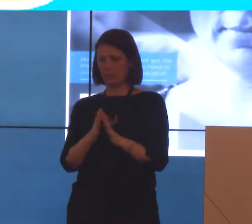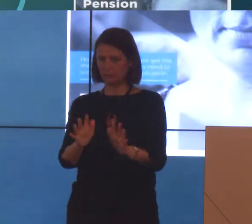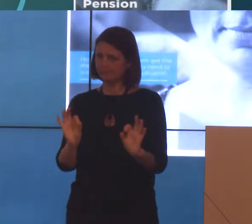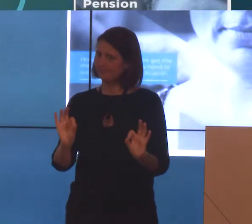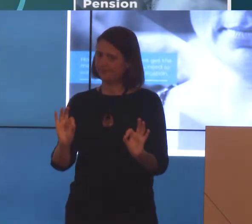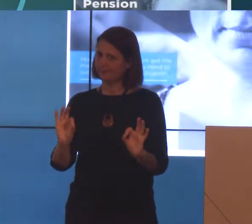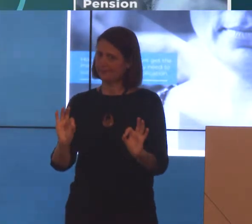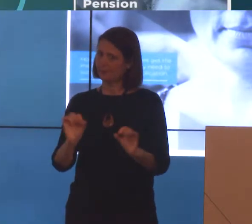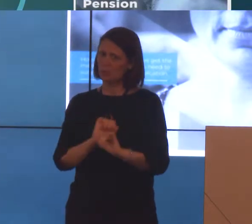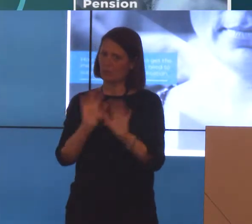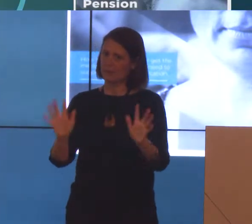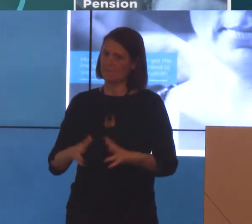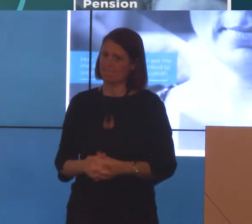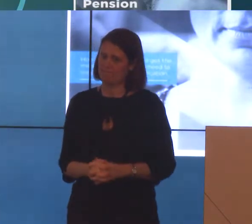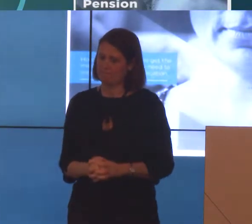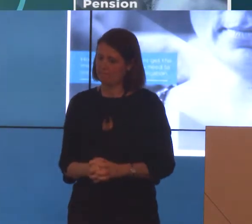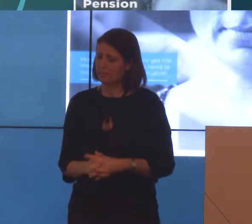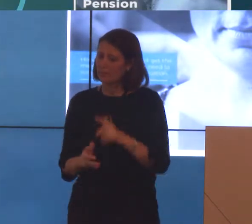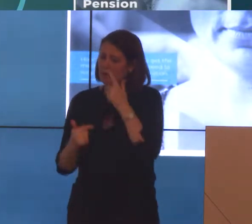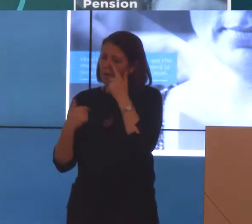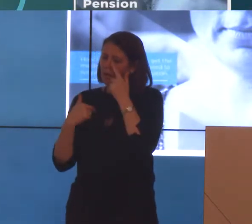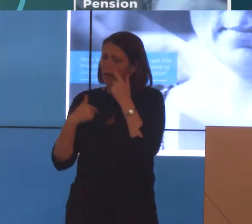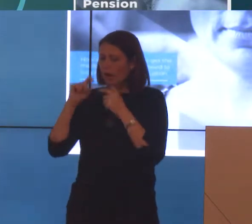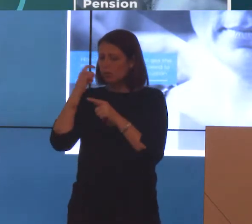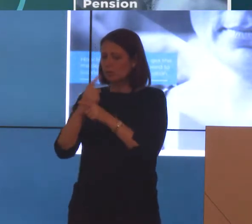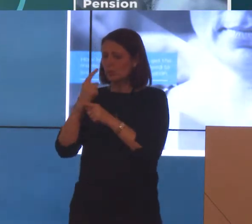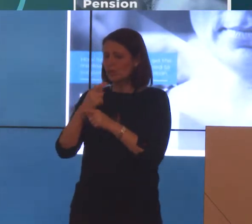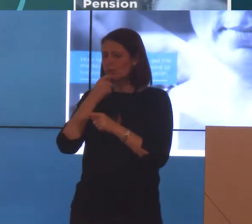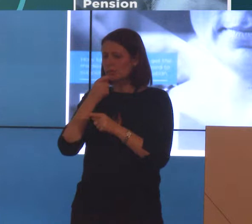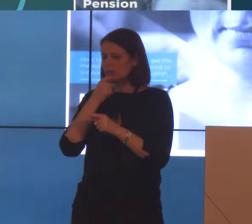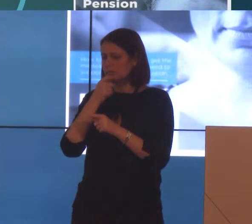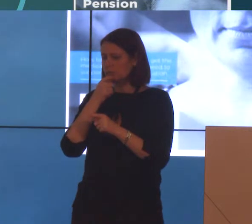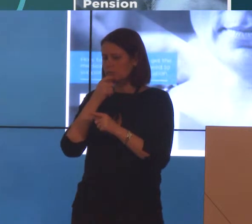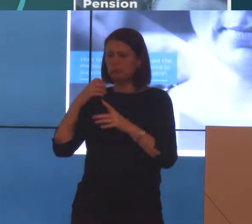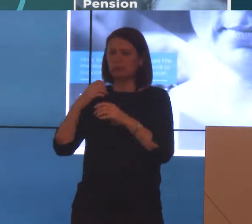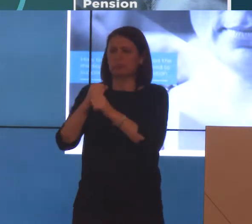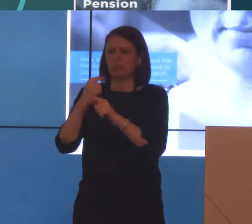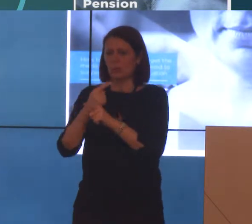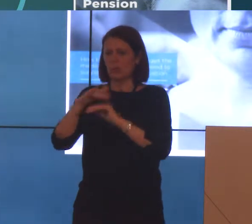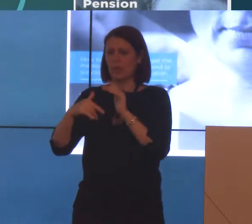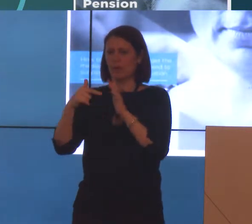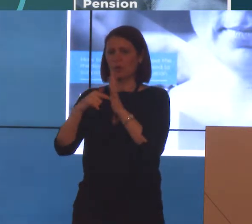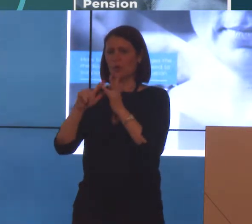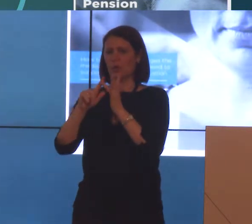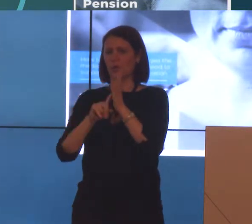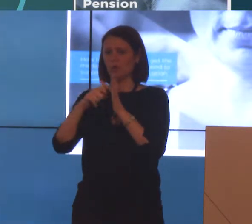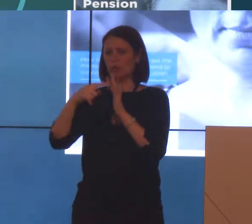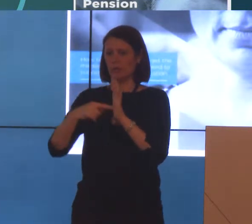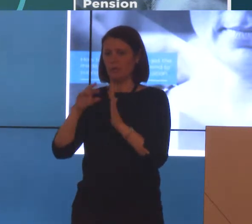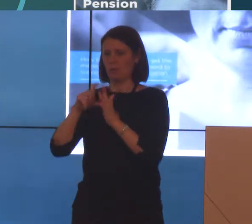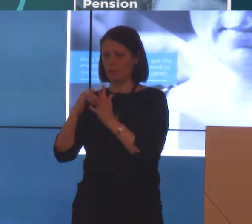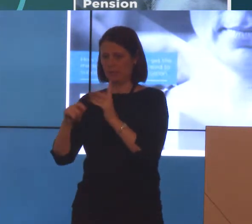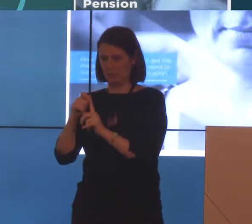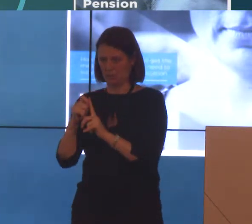So, I'm going to talk briefly about the Disability Support Pension Toolkit that Social Security